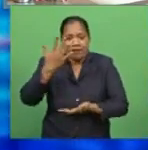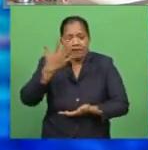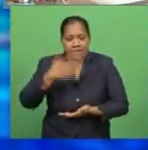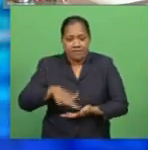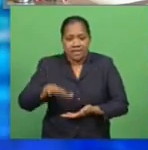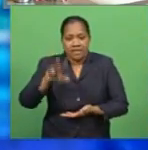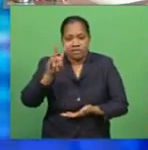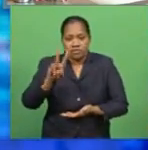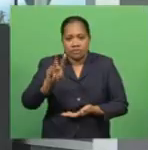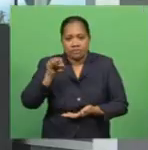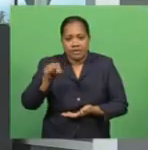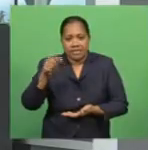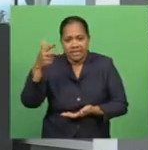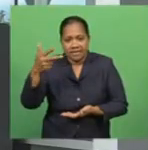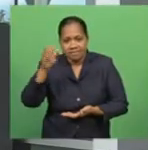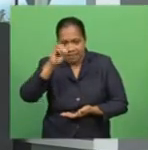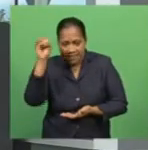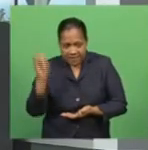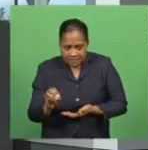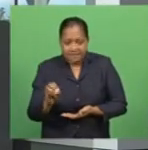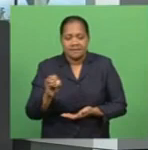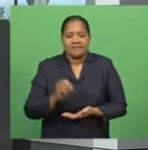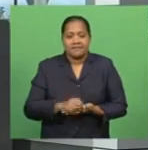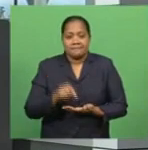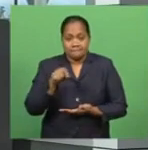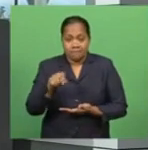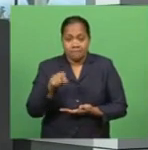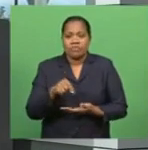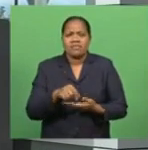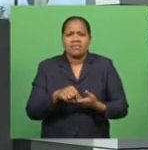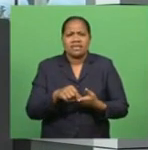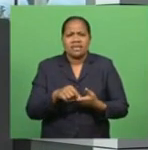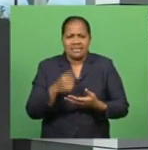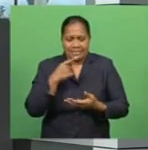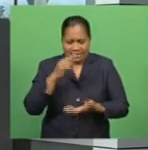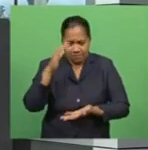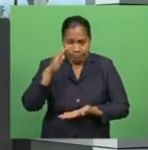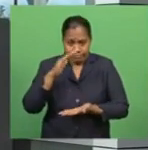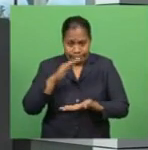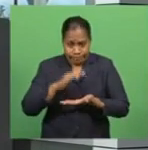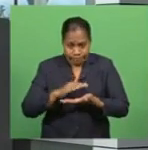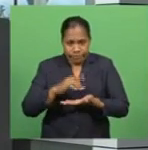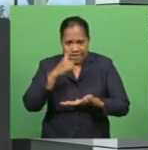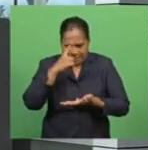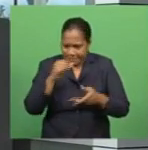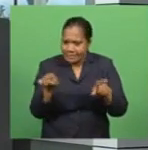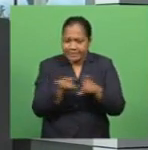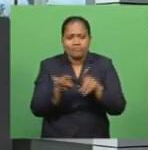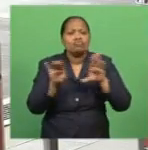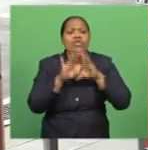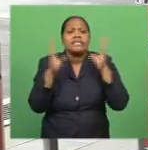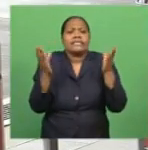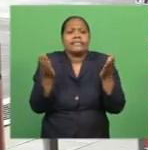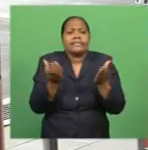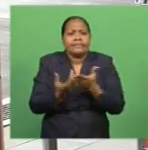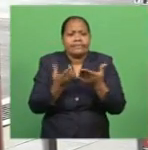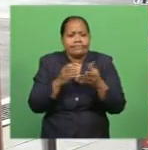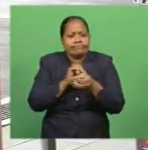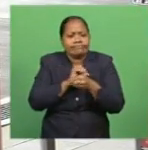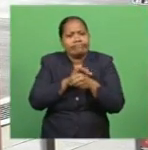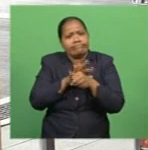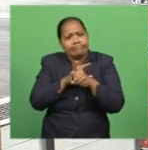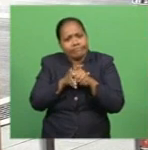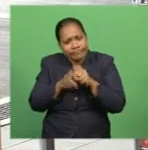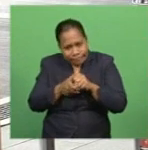March 2019. The Bureau of Statistics say the decrease can be attributed to the worldwide COVID-19 pandemic, which resulted